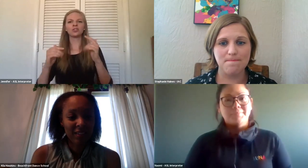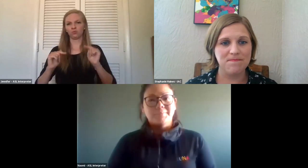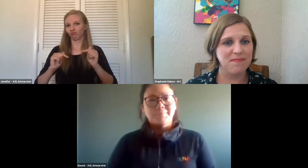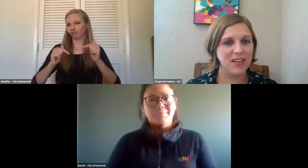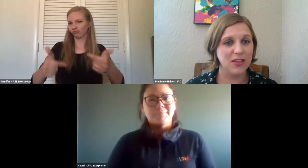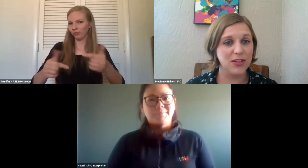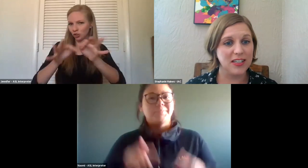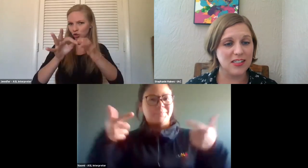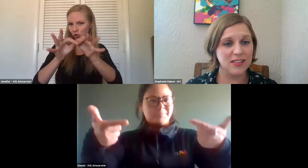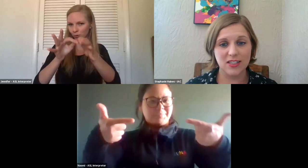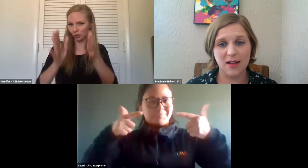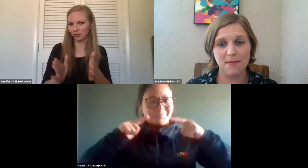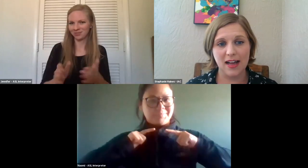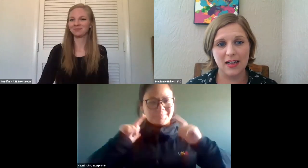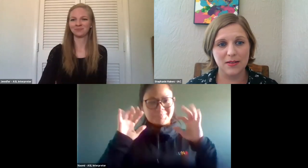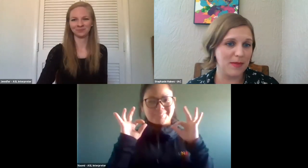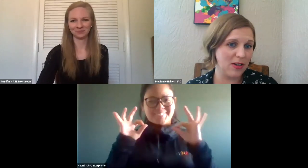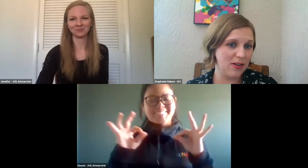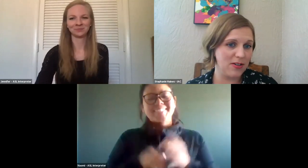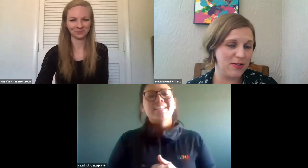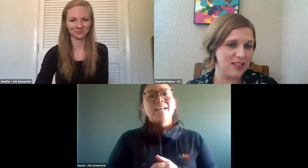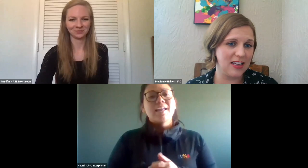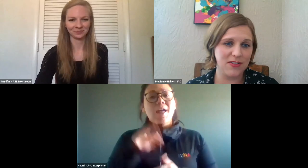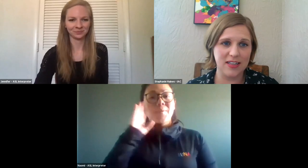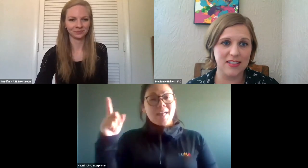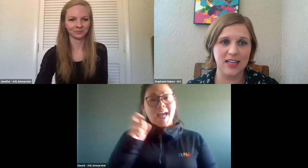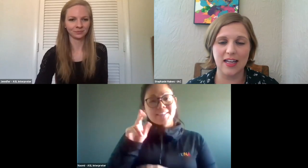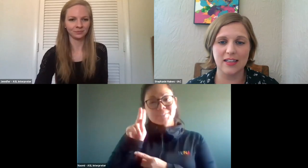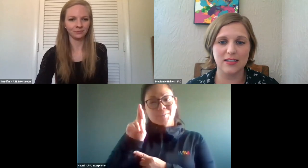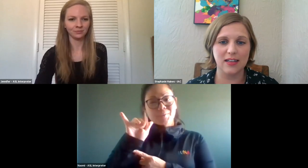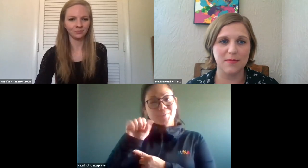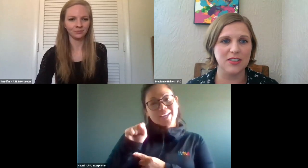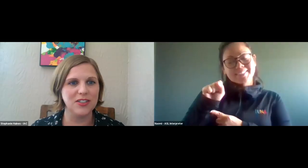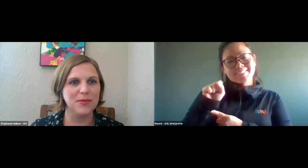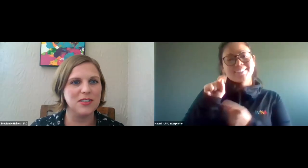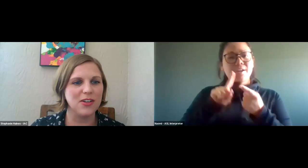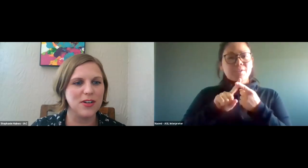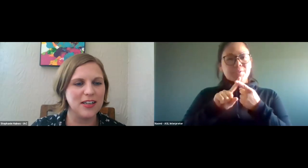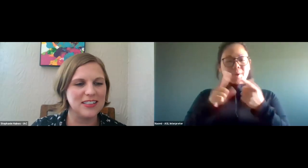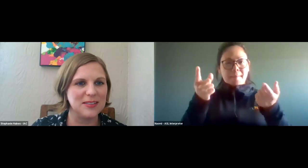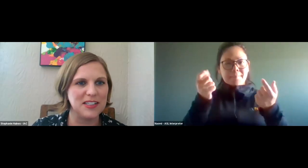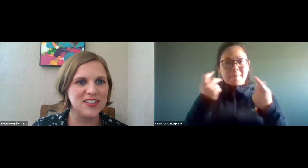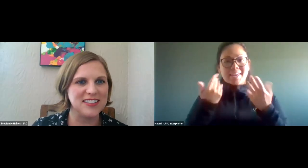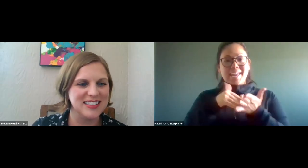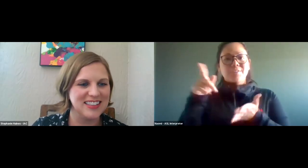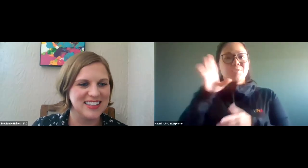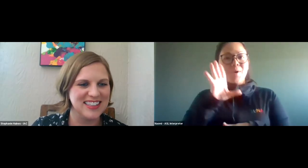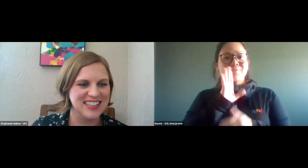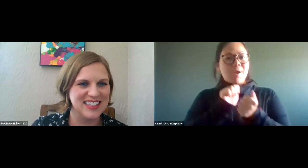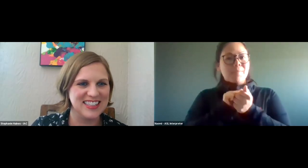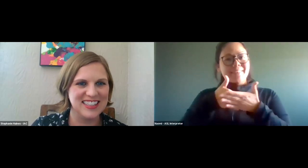um, Chris to come back, who's my cohost. Hey, Chris. And, um, she'll be talking to our next guest speaker.